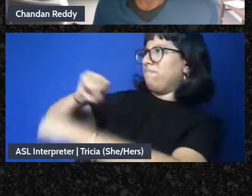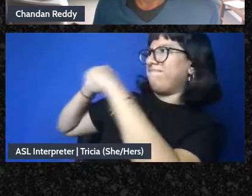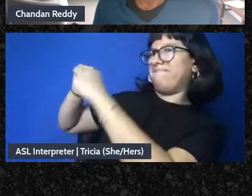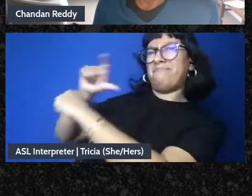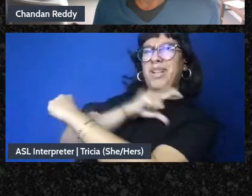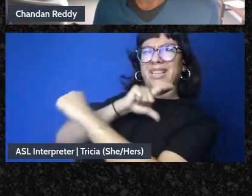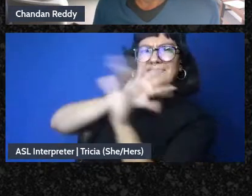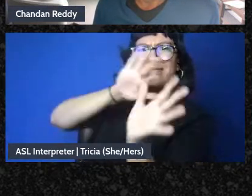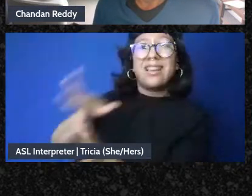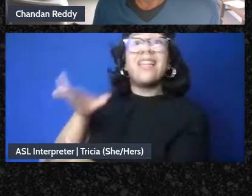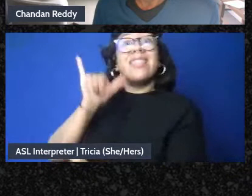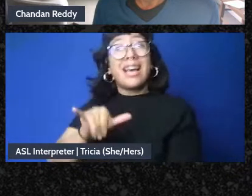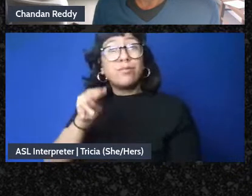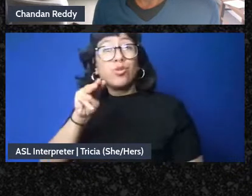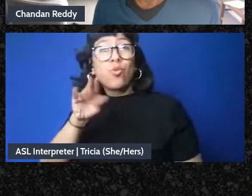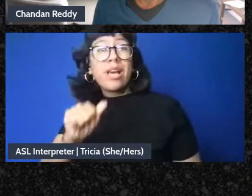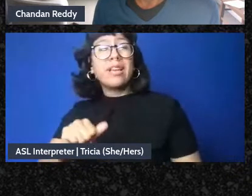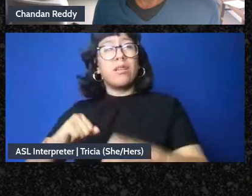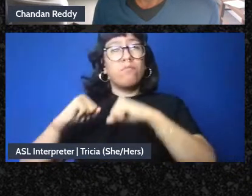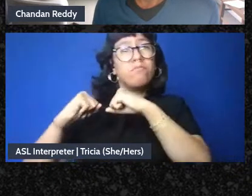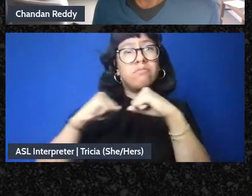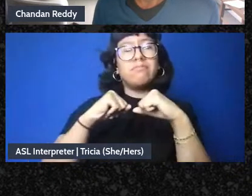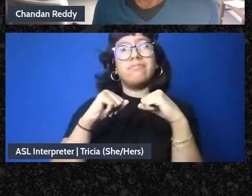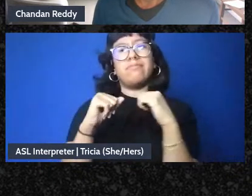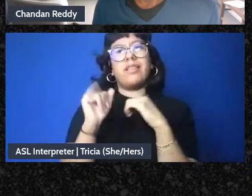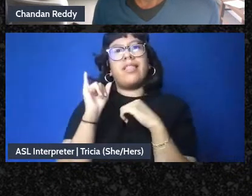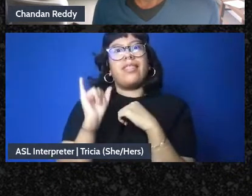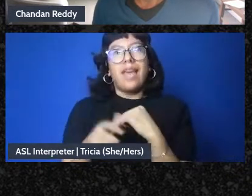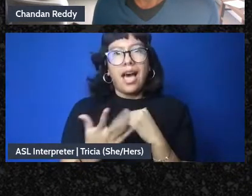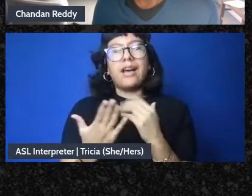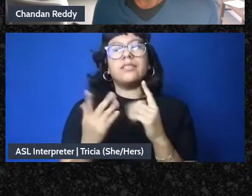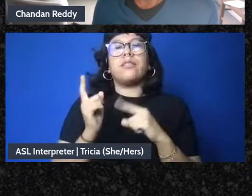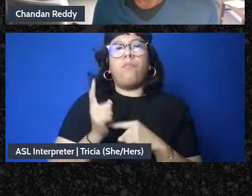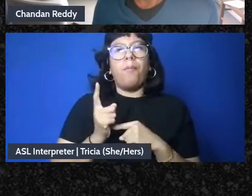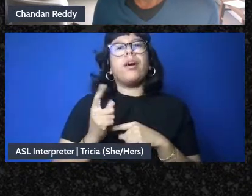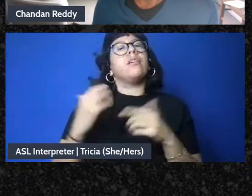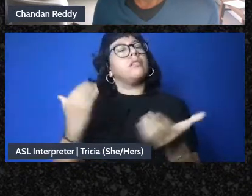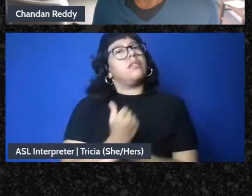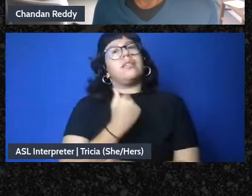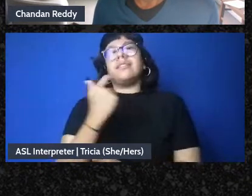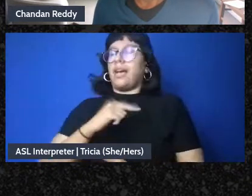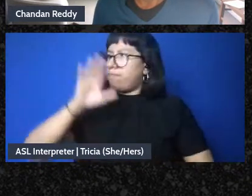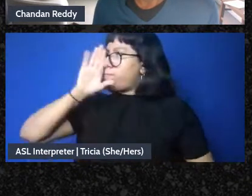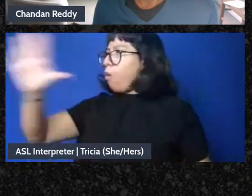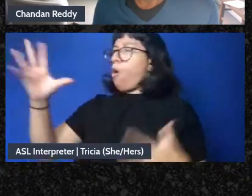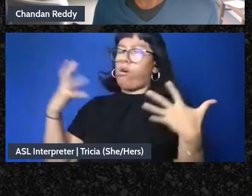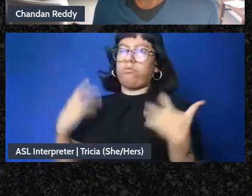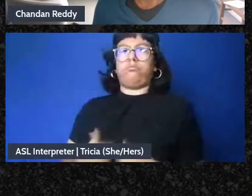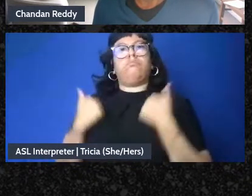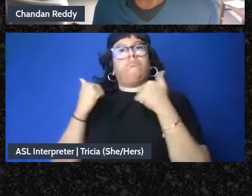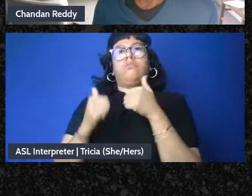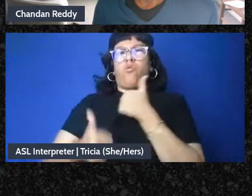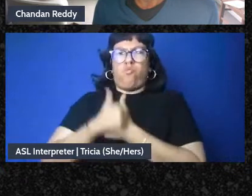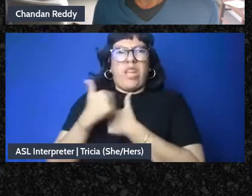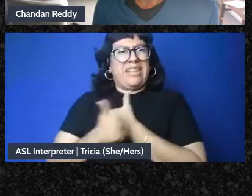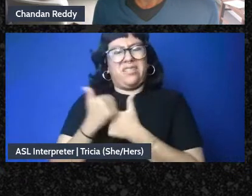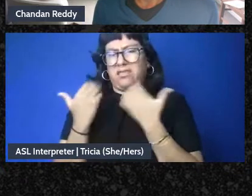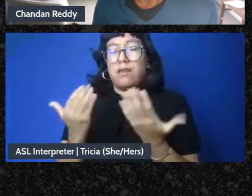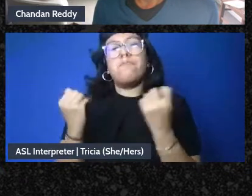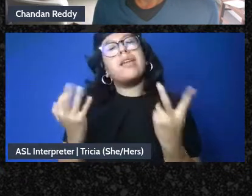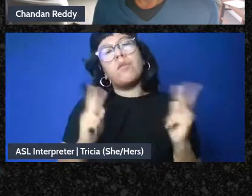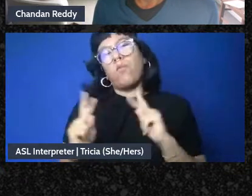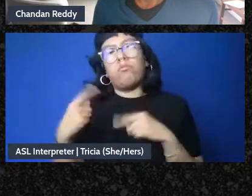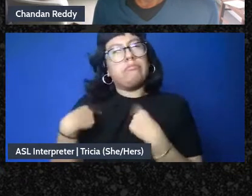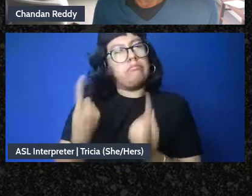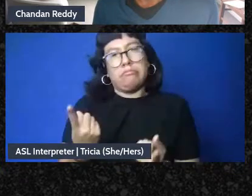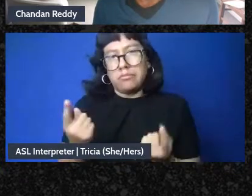and mutual defense like this is this the moment where it's time to be bold and take those risks obviously many people have been doing that forever but